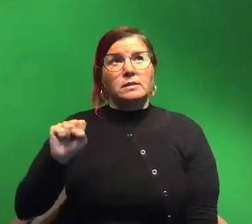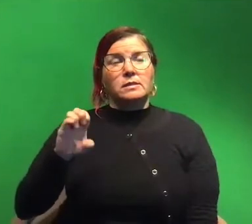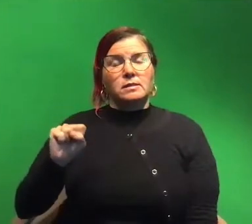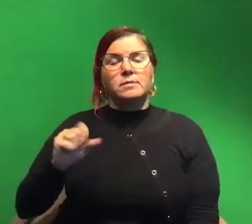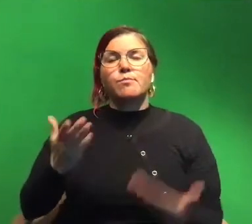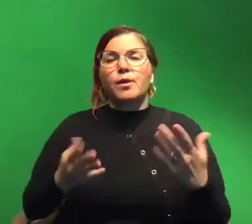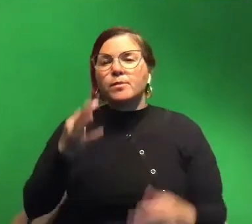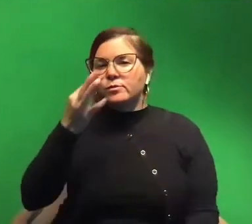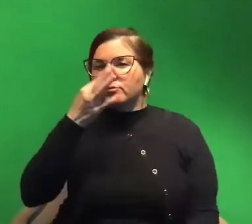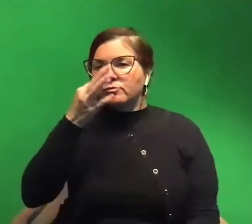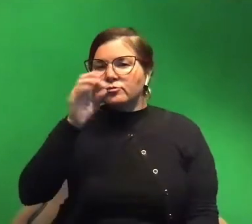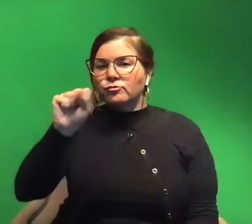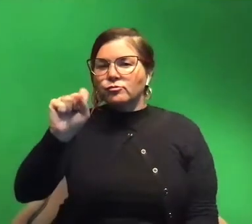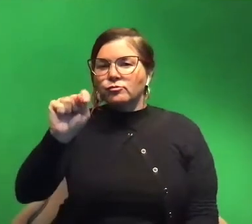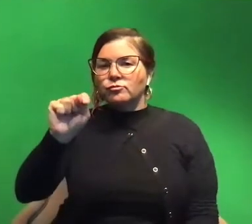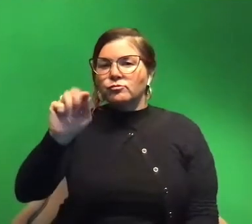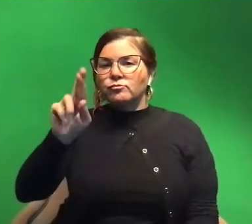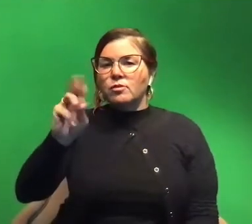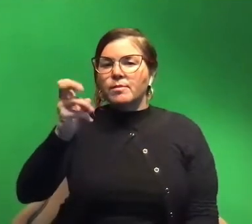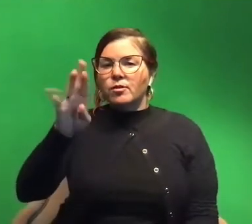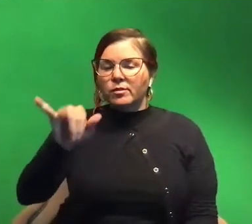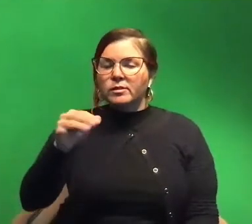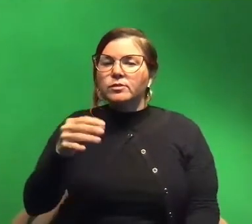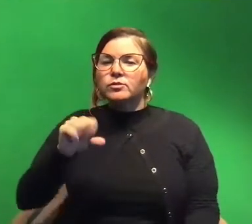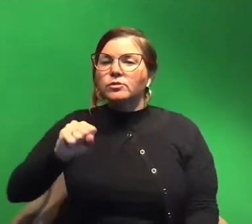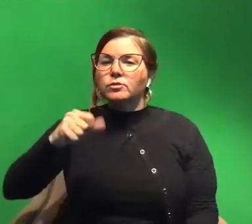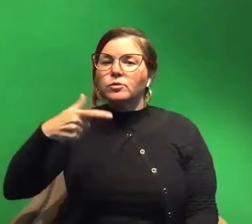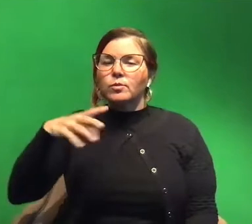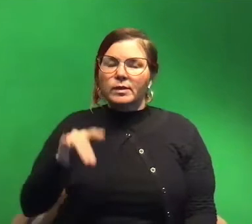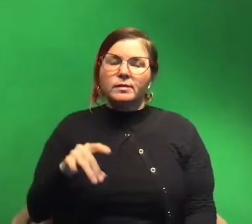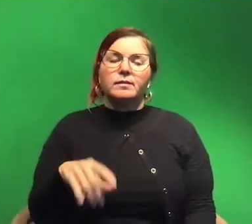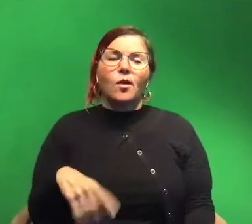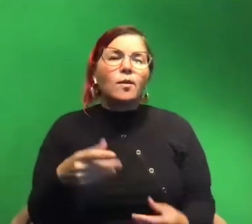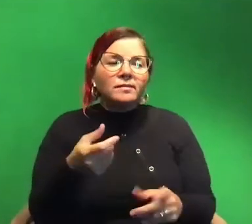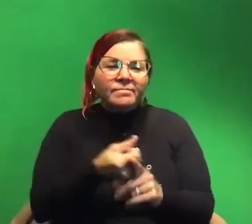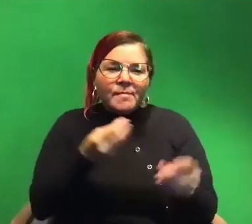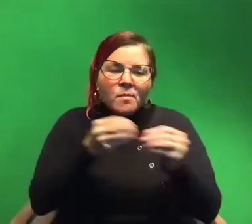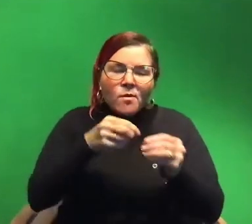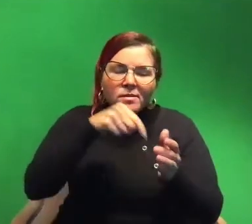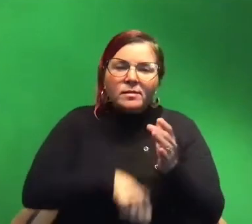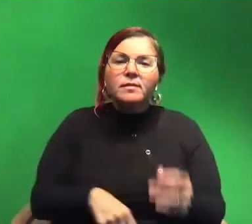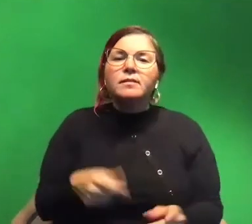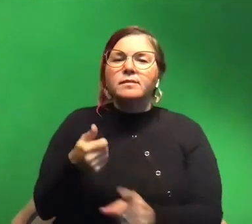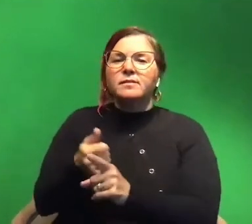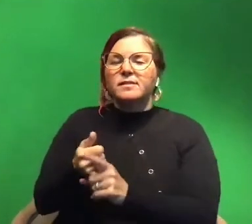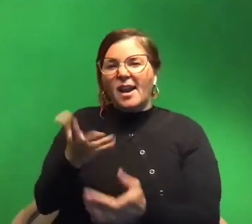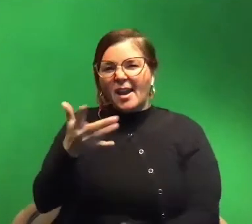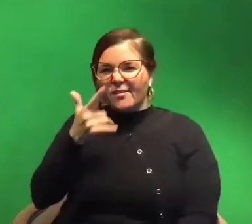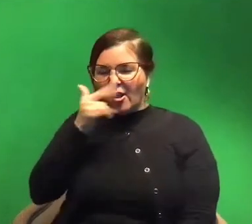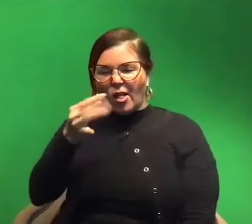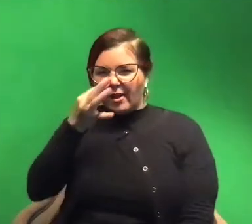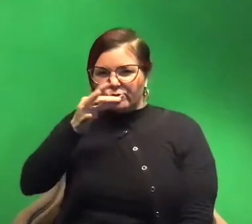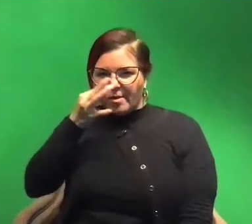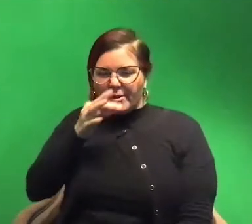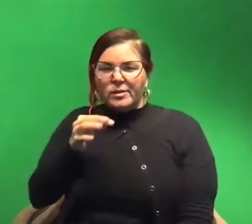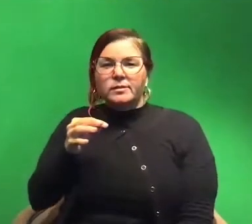squid um tell us more about strawberries so first of all like they do kind of look like strawberries they have these